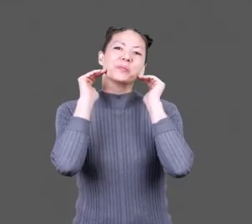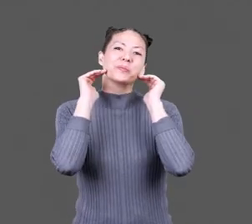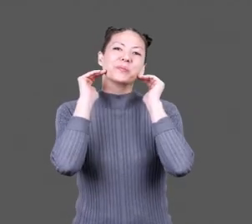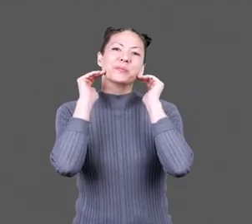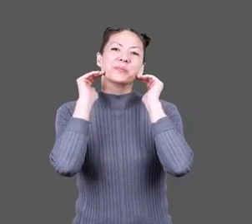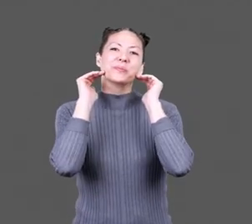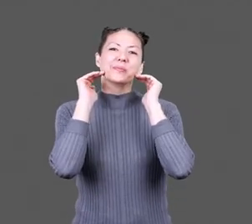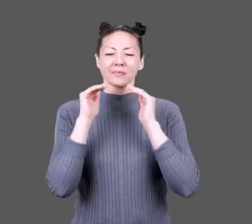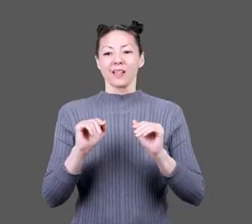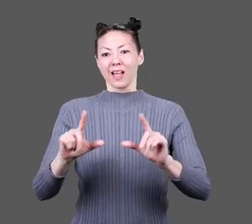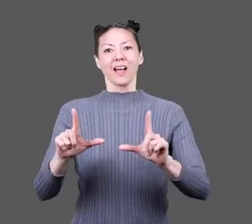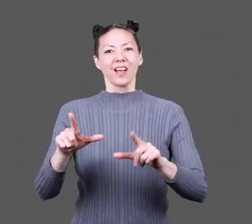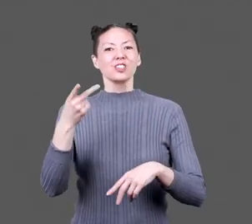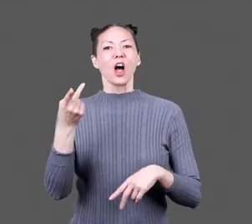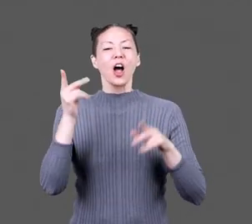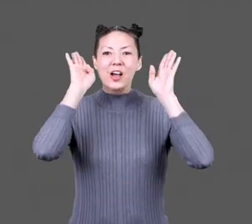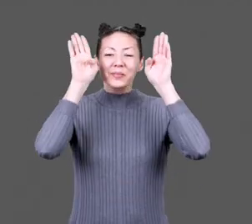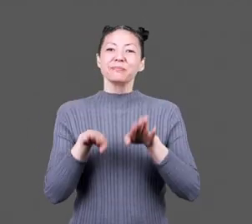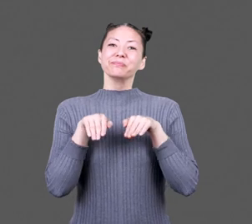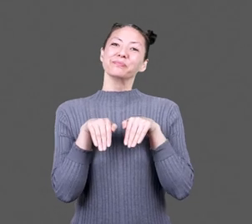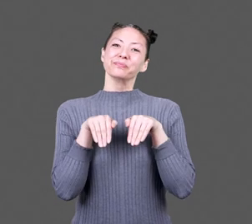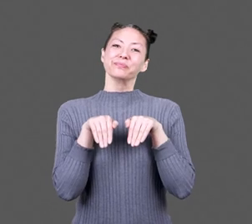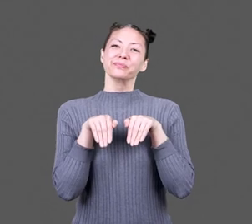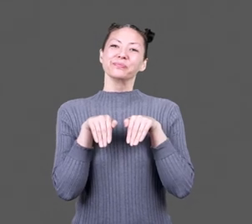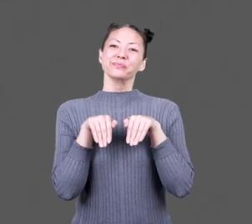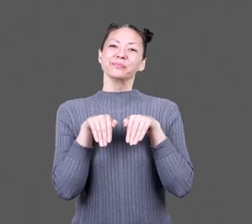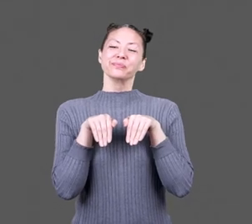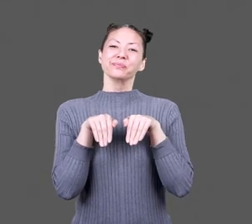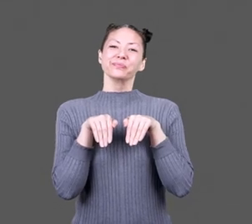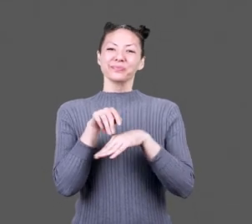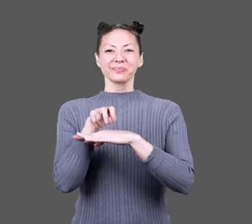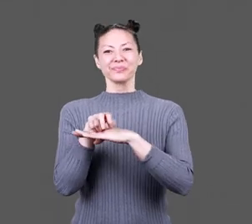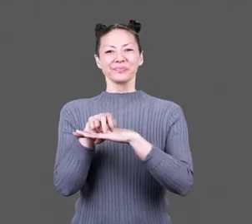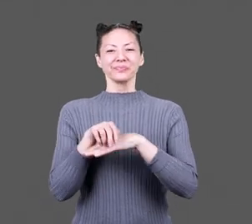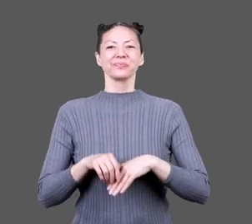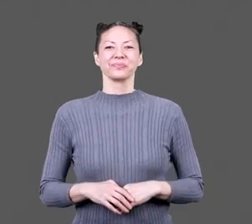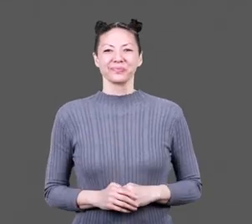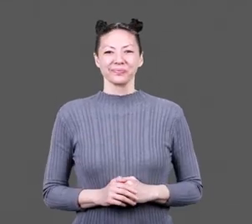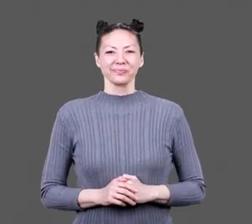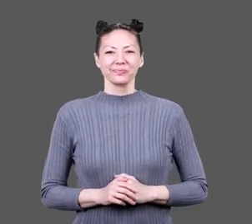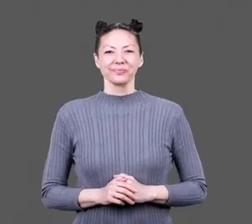bob grins. On the very bottom, a dog with floppy ears and scraggly chin hair sits.